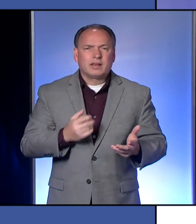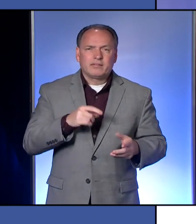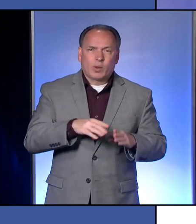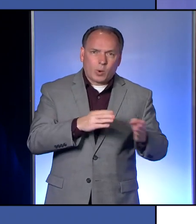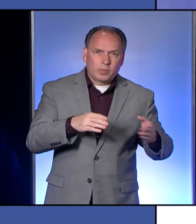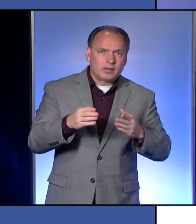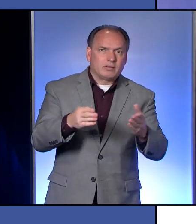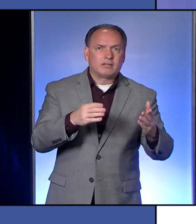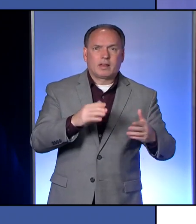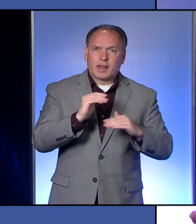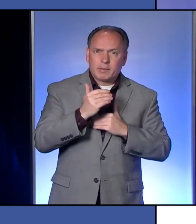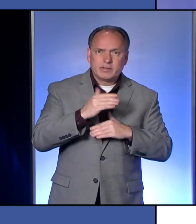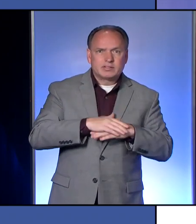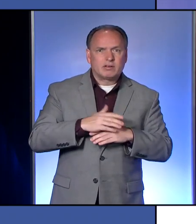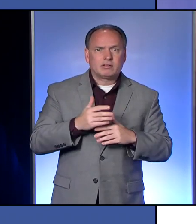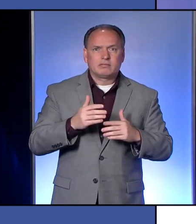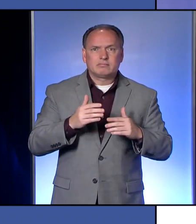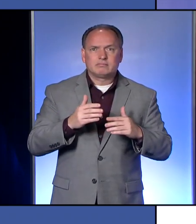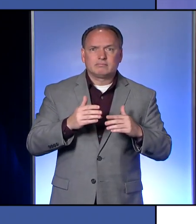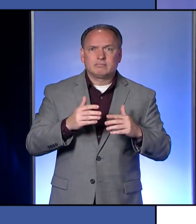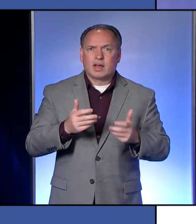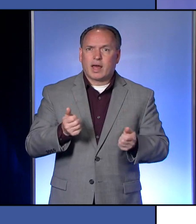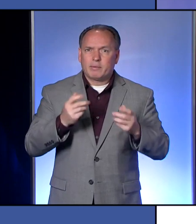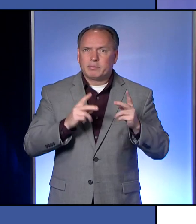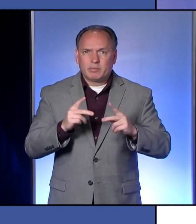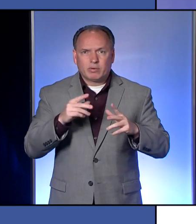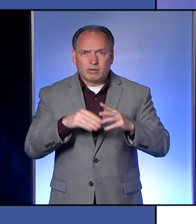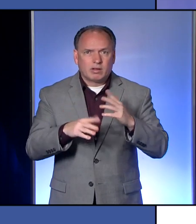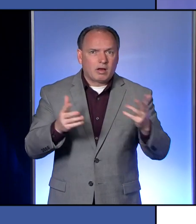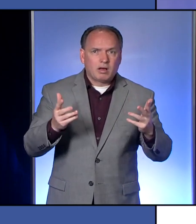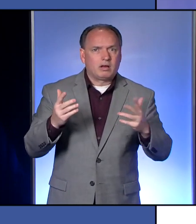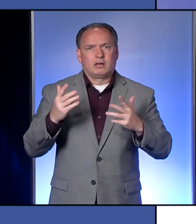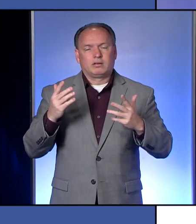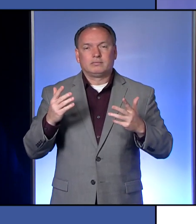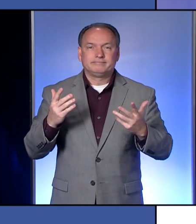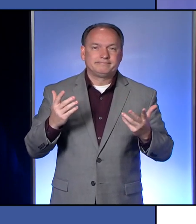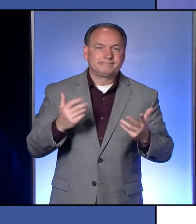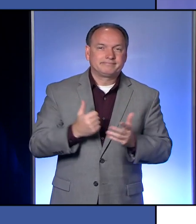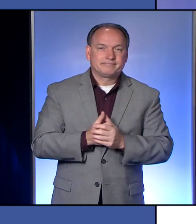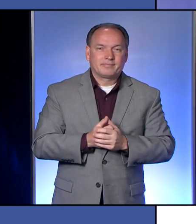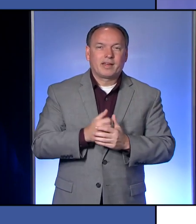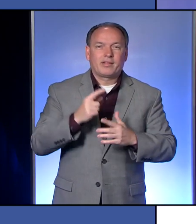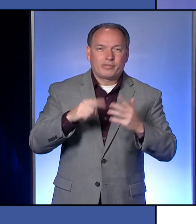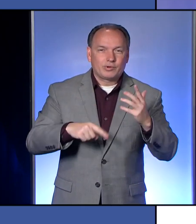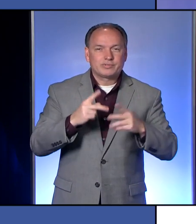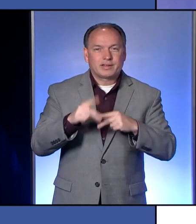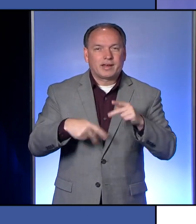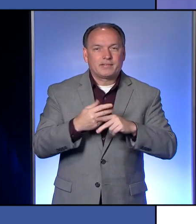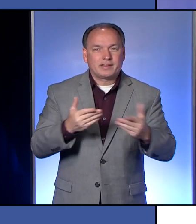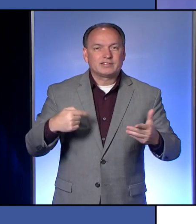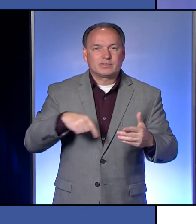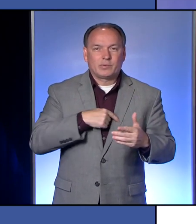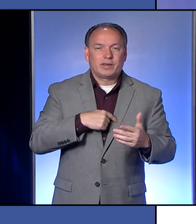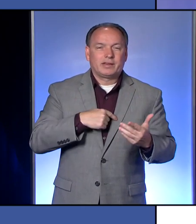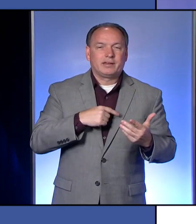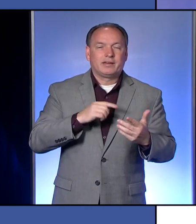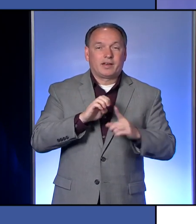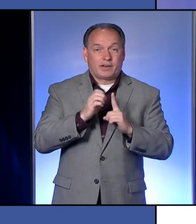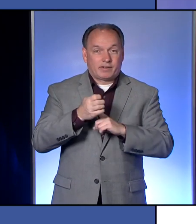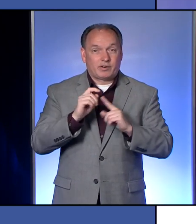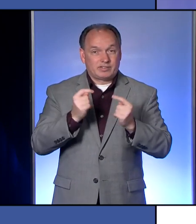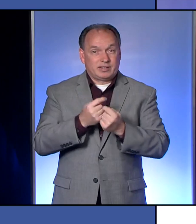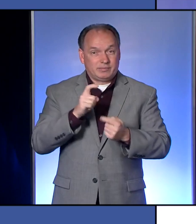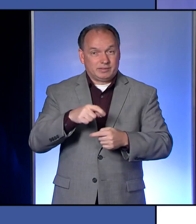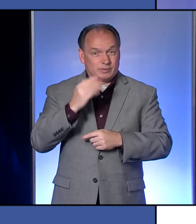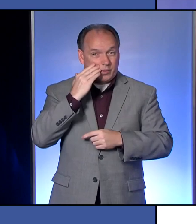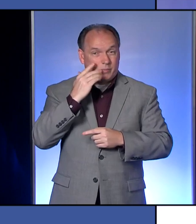opening, are there limits on the openings of the businesses that aren't open right now? Those are the kind of things that particularly our environmental team needs